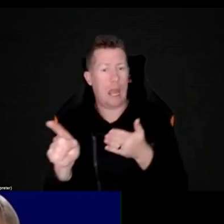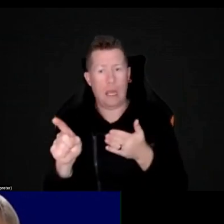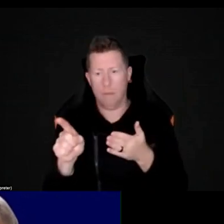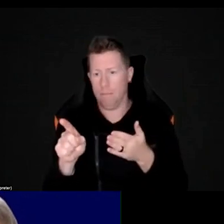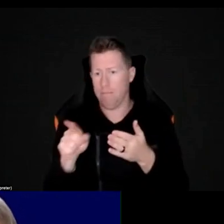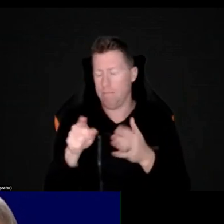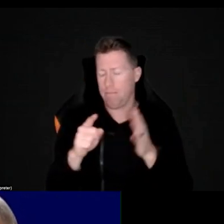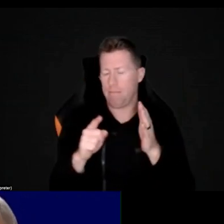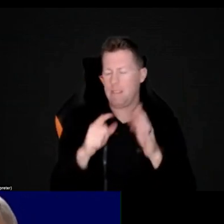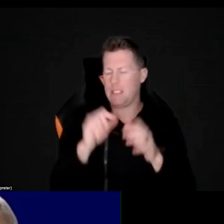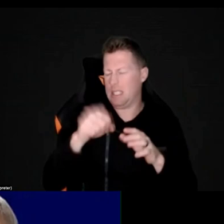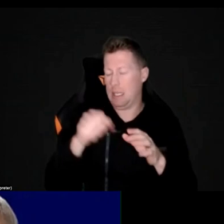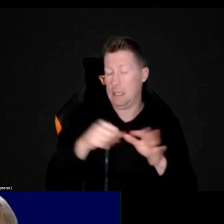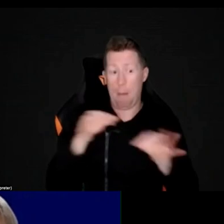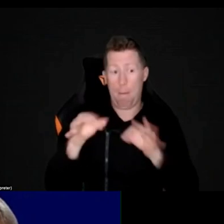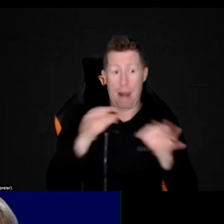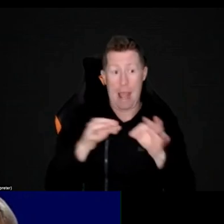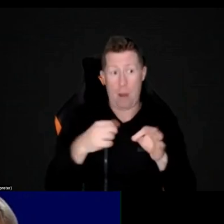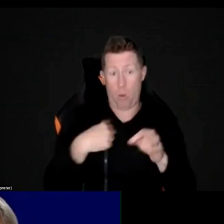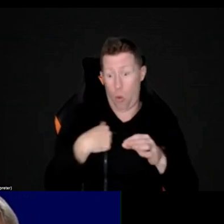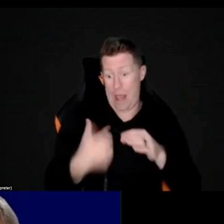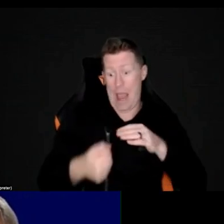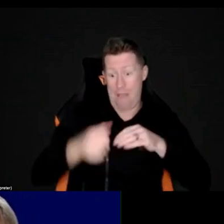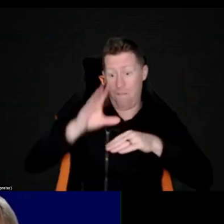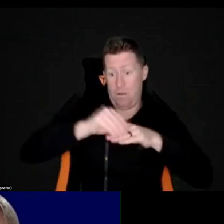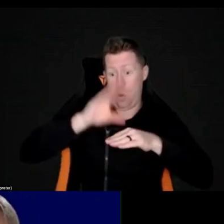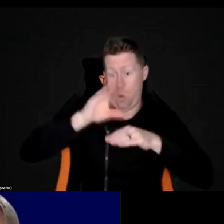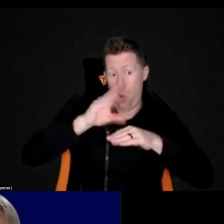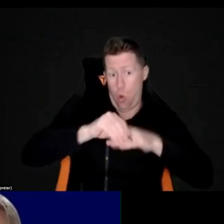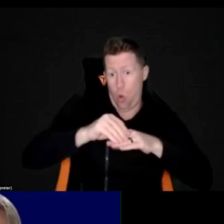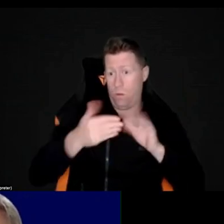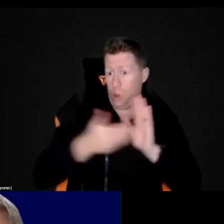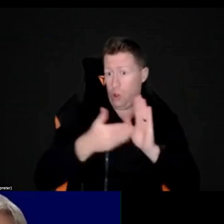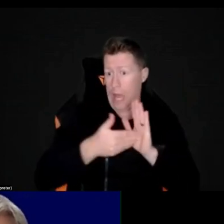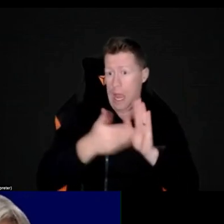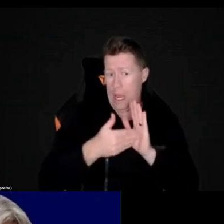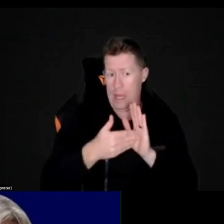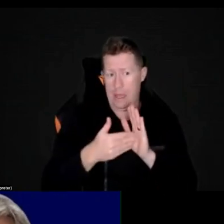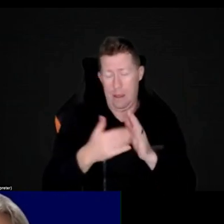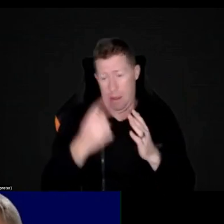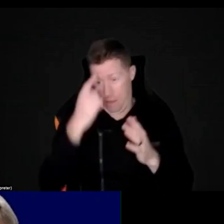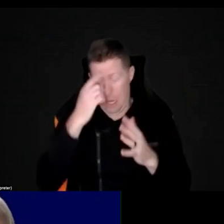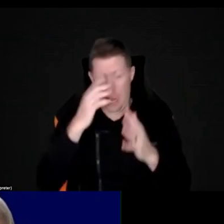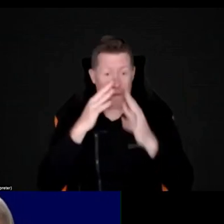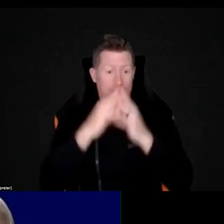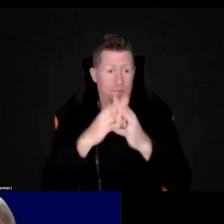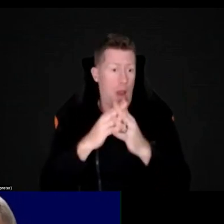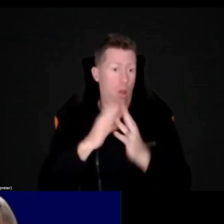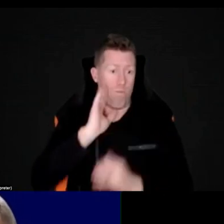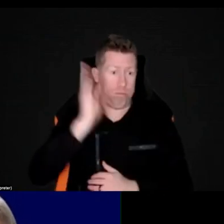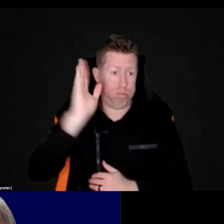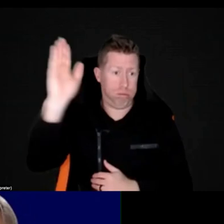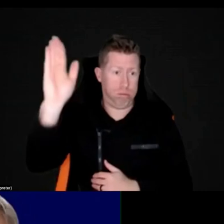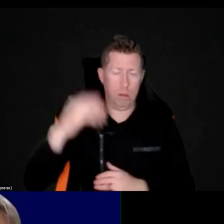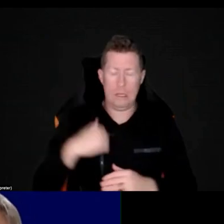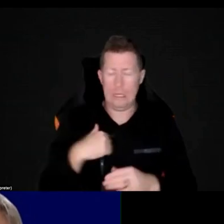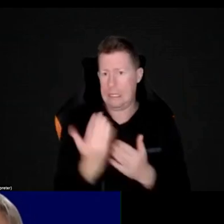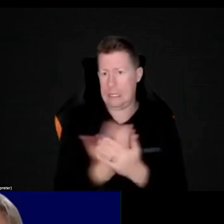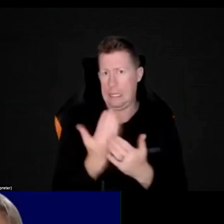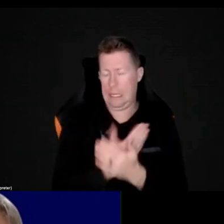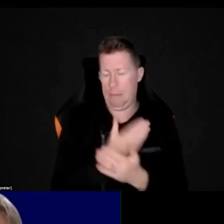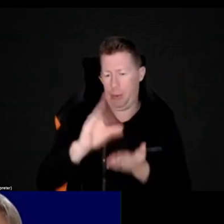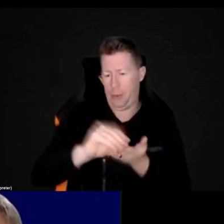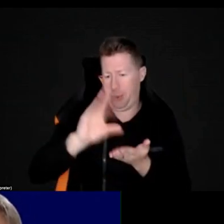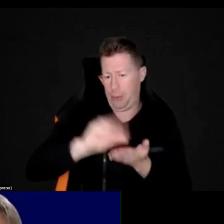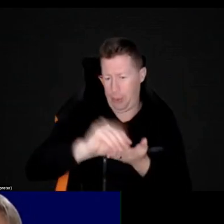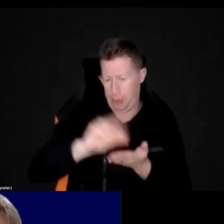everybody know that this webinar is being recorded. It's such valuable information. So I'm pleased to let you all know that it